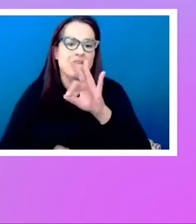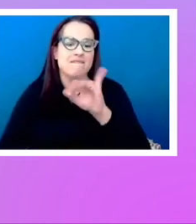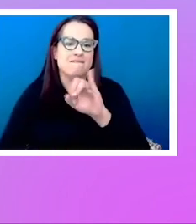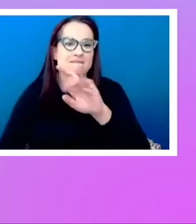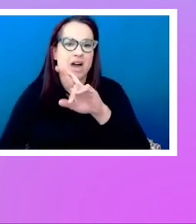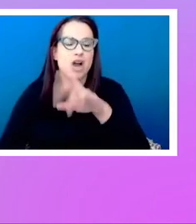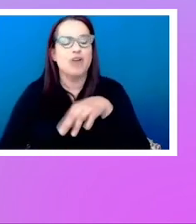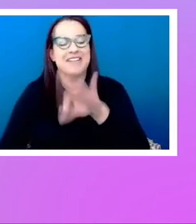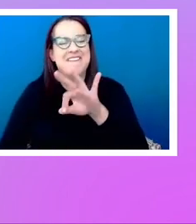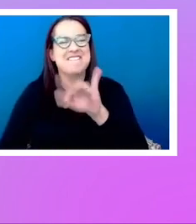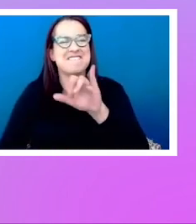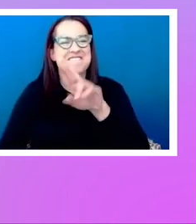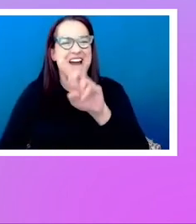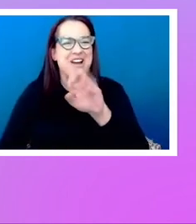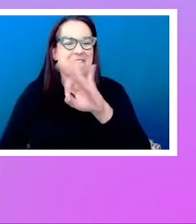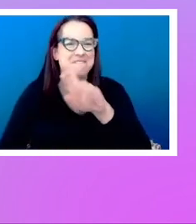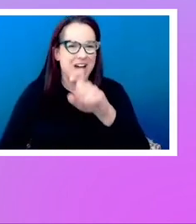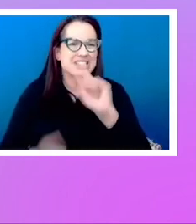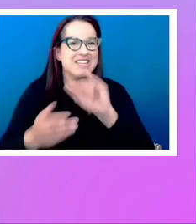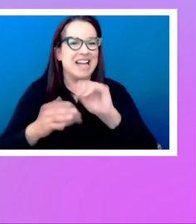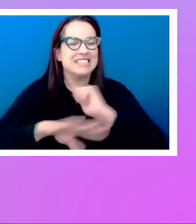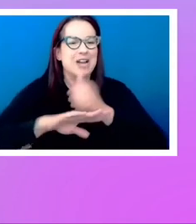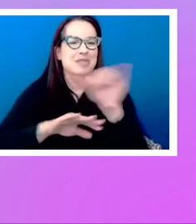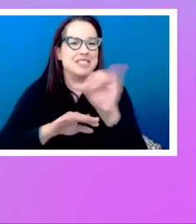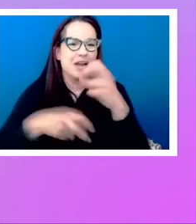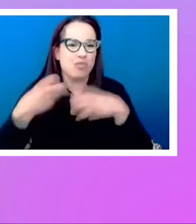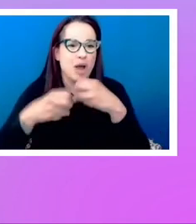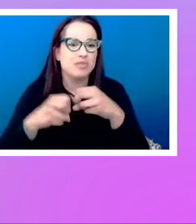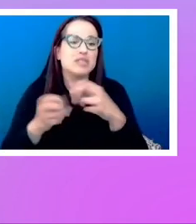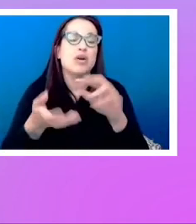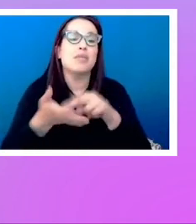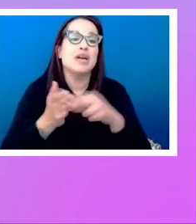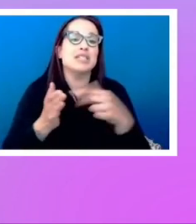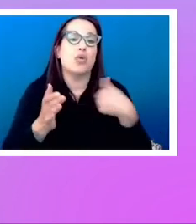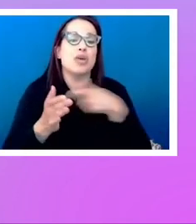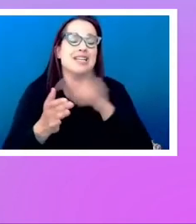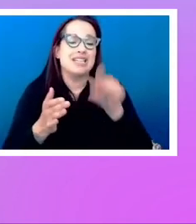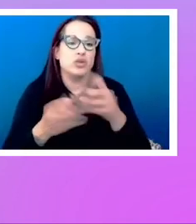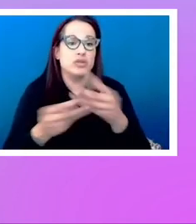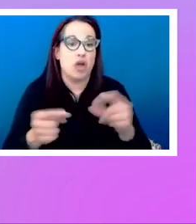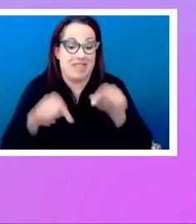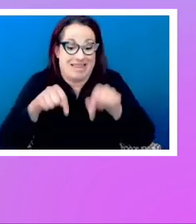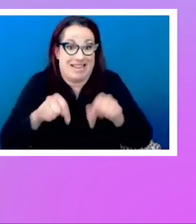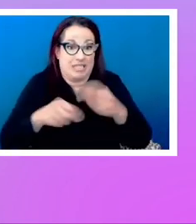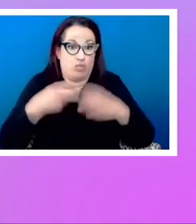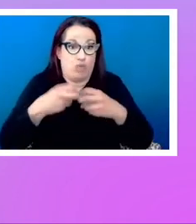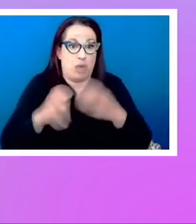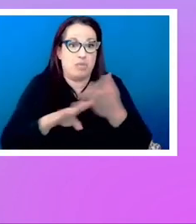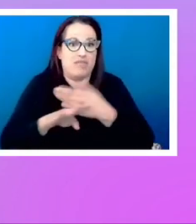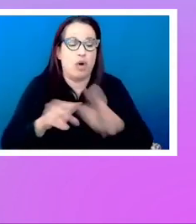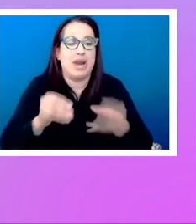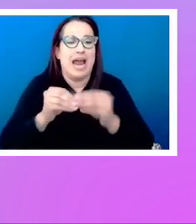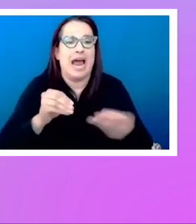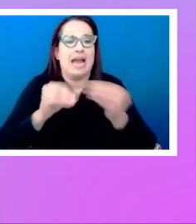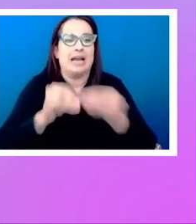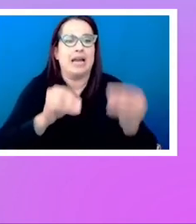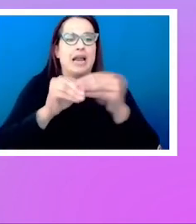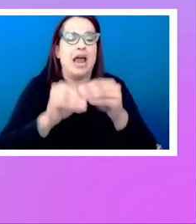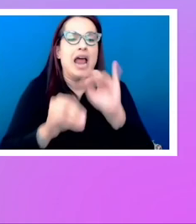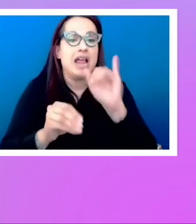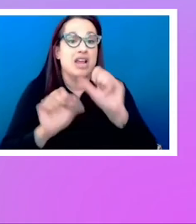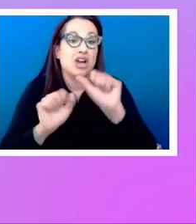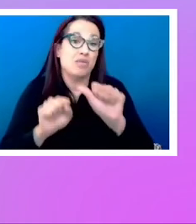So I think, you know, we need to solve this problem before we layer on more and more ways to do layout that potentially causes